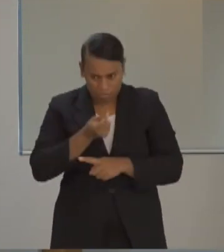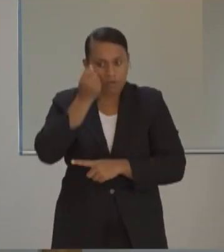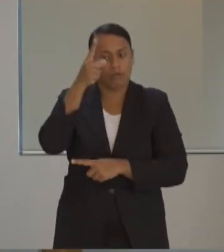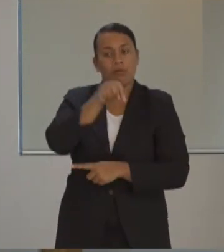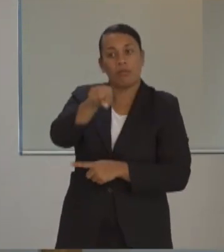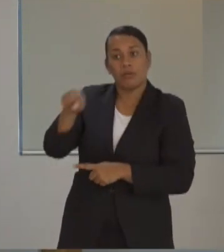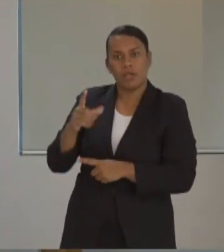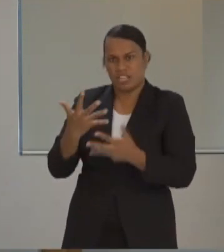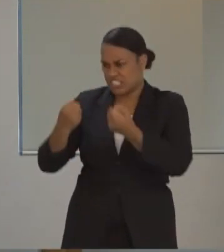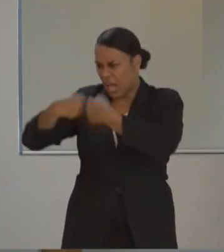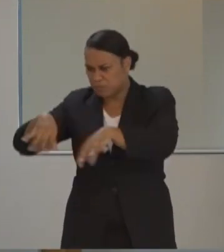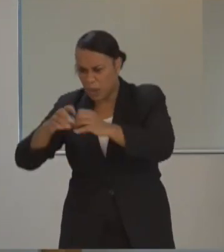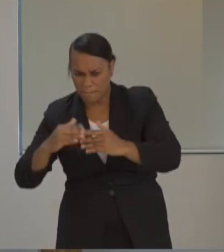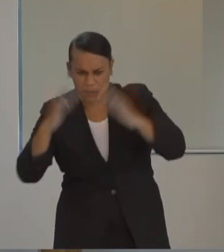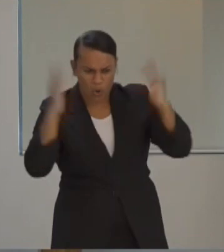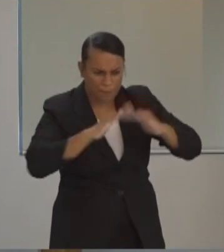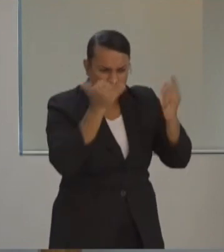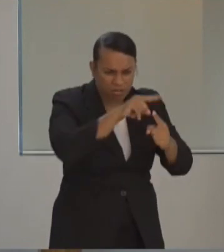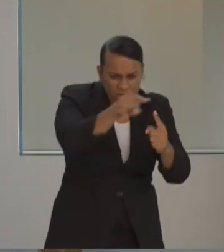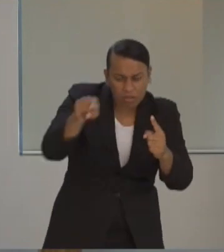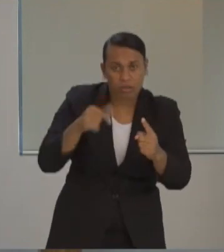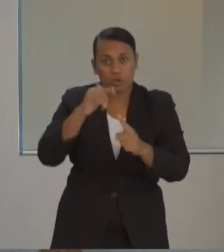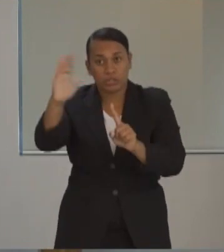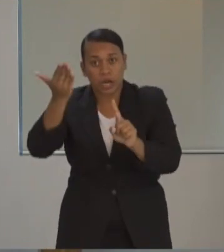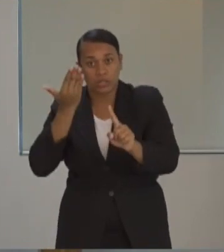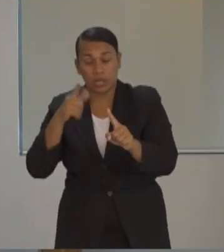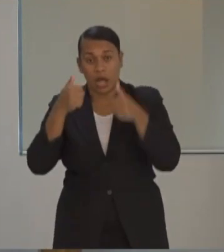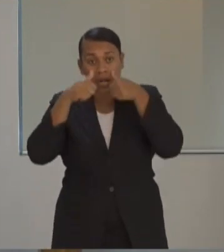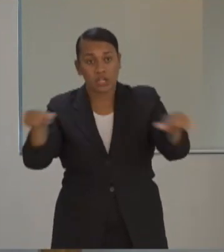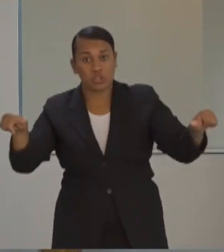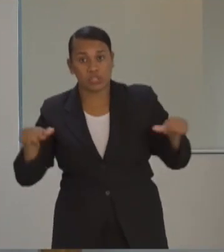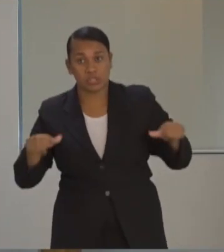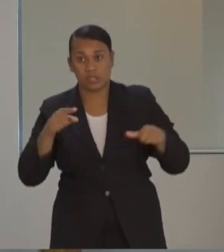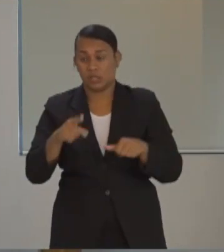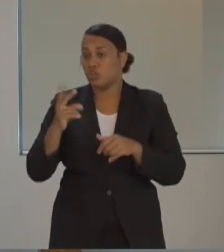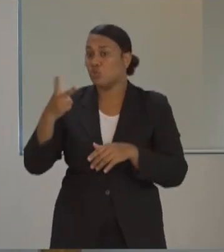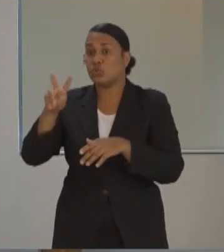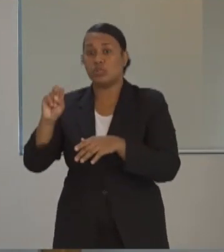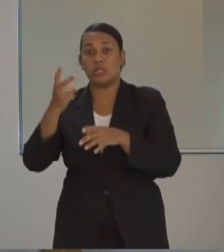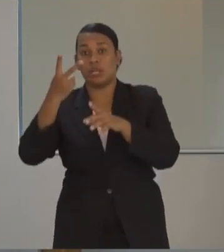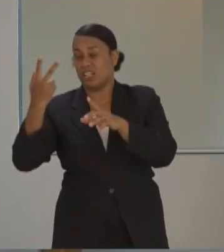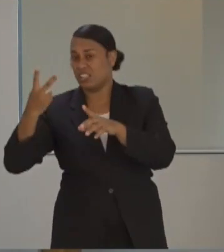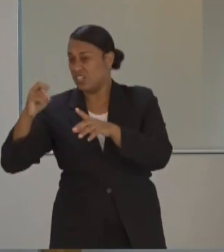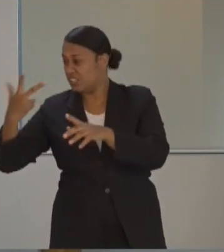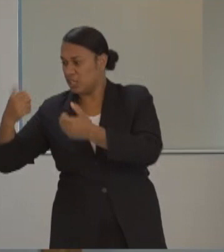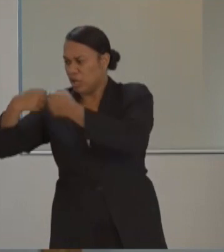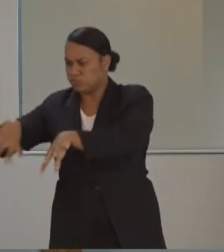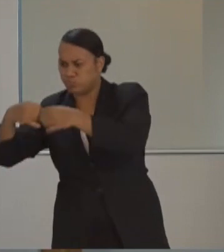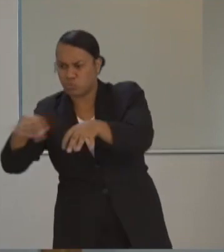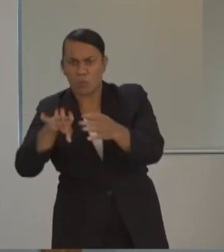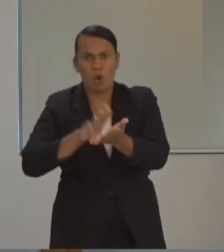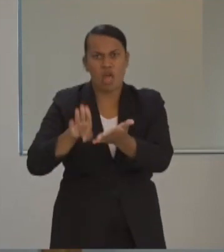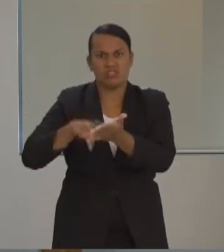Our agriculture sector saw over $27 million of damages from the immense levels of rain and flooding throughout